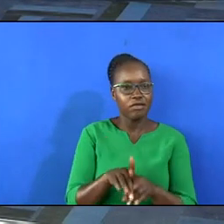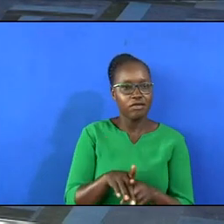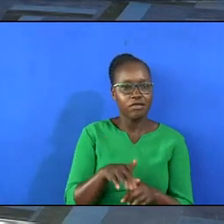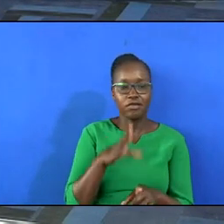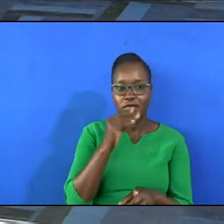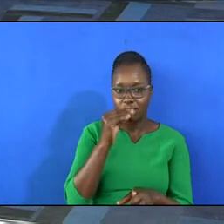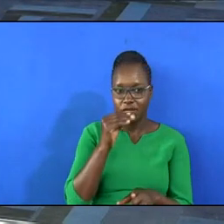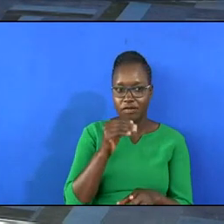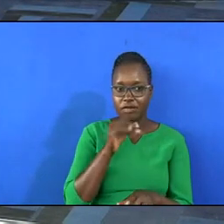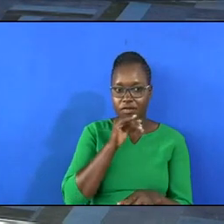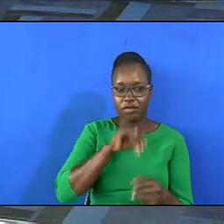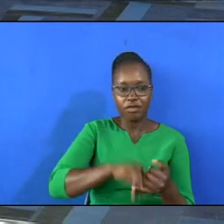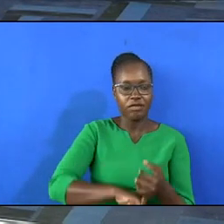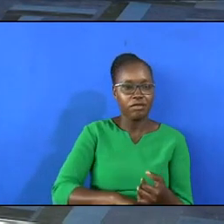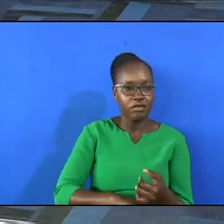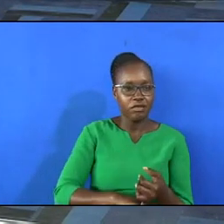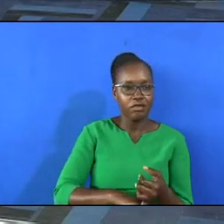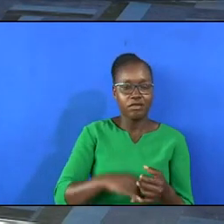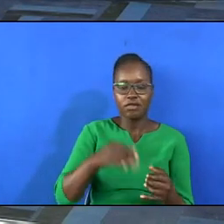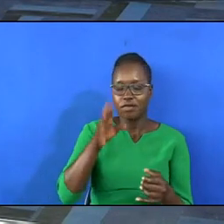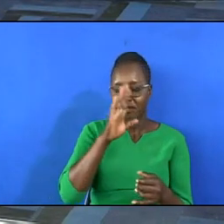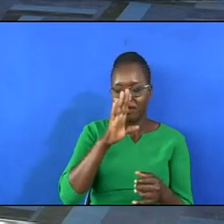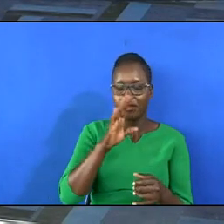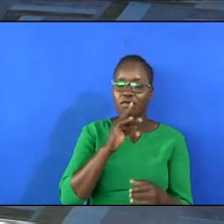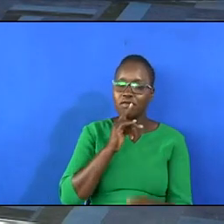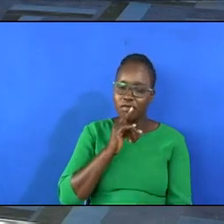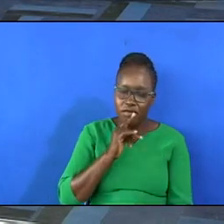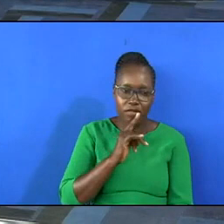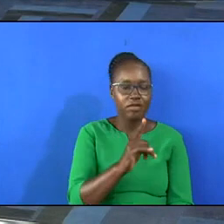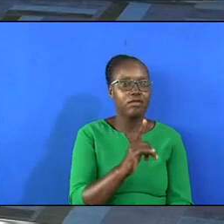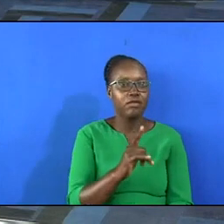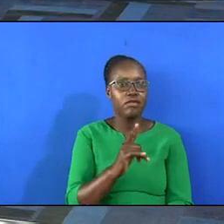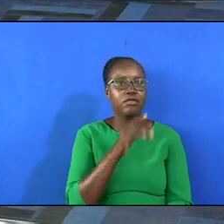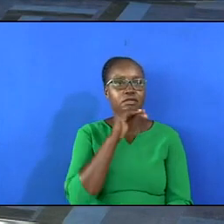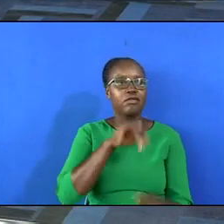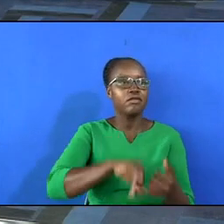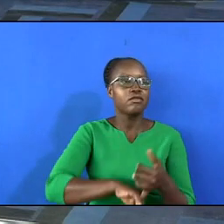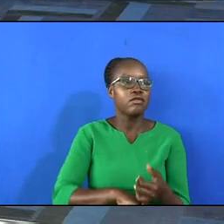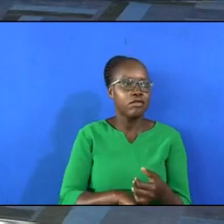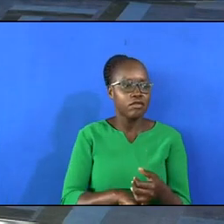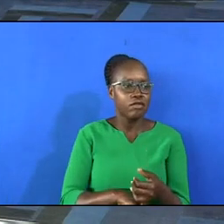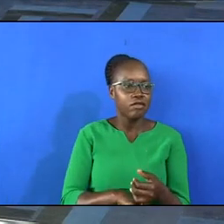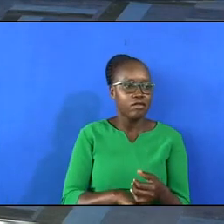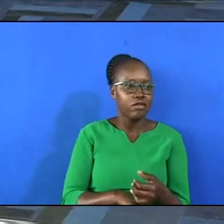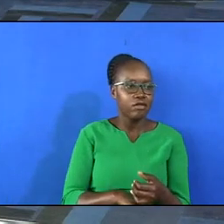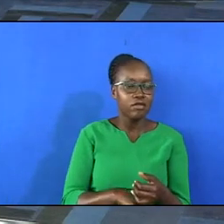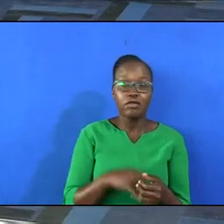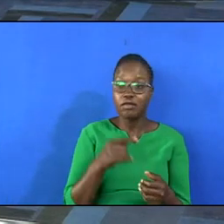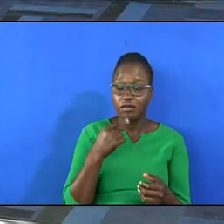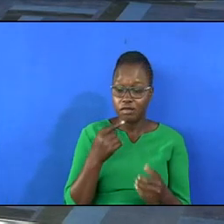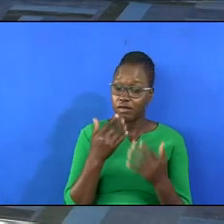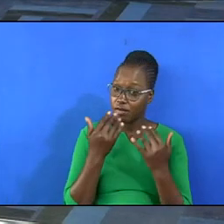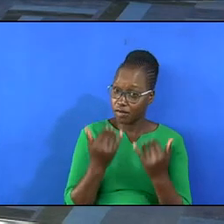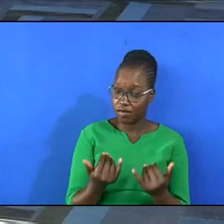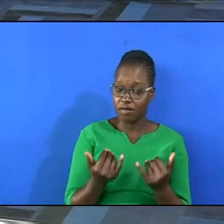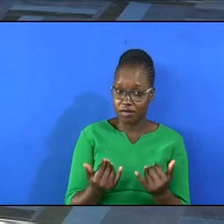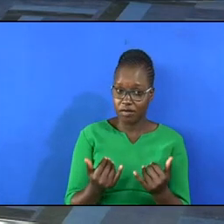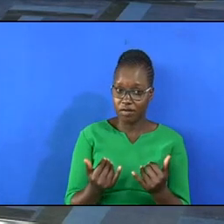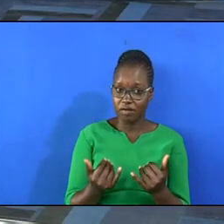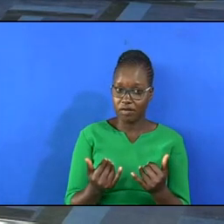husbands God is commanding the husbands he says now